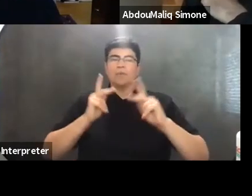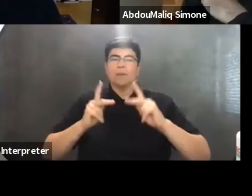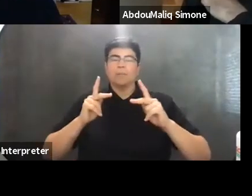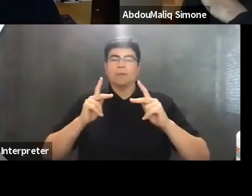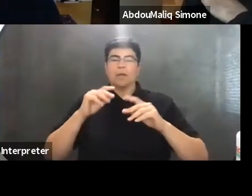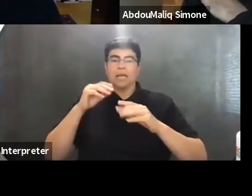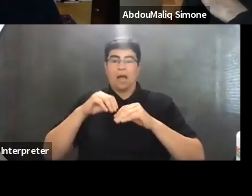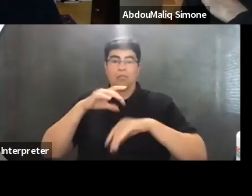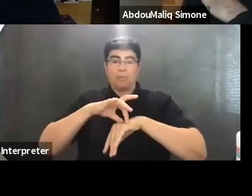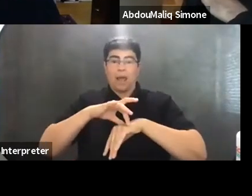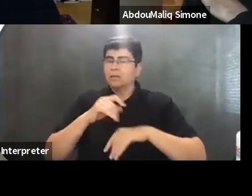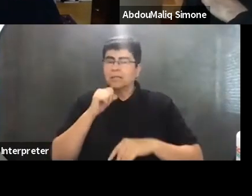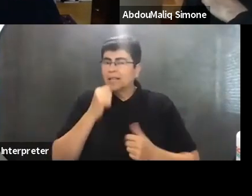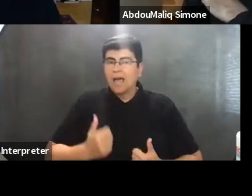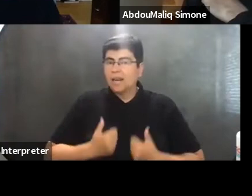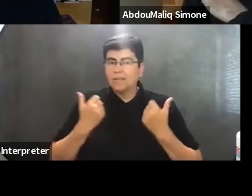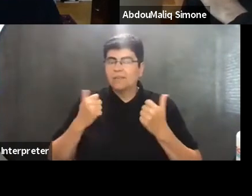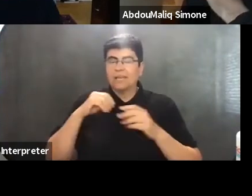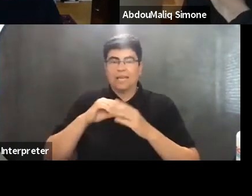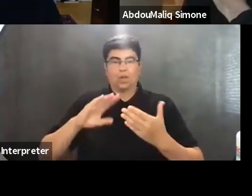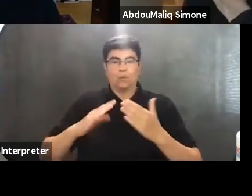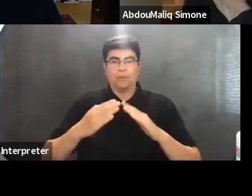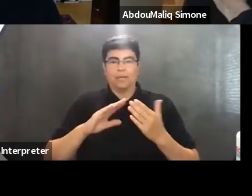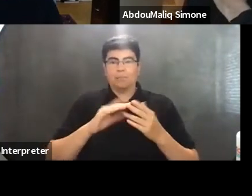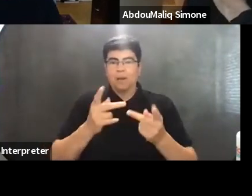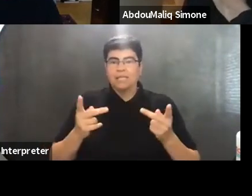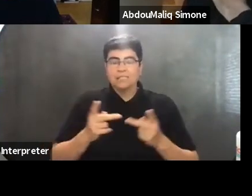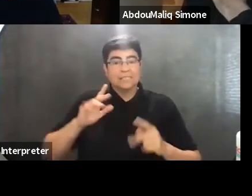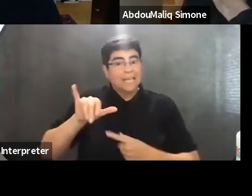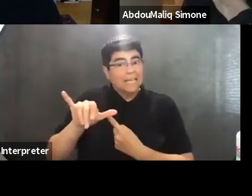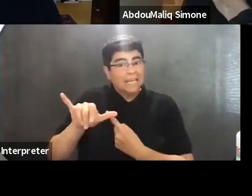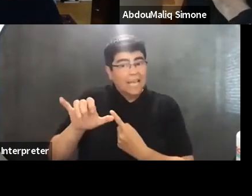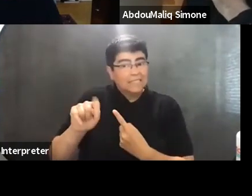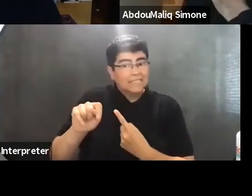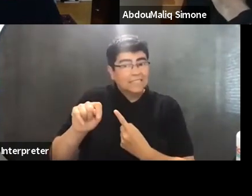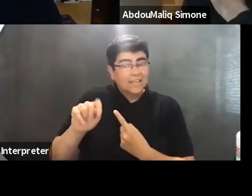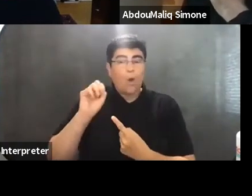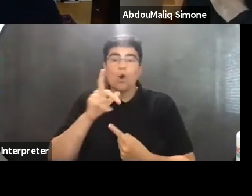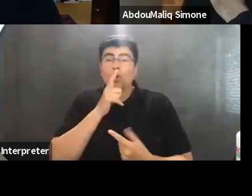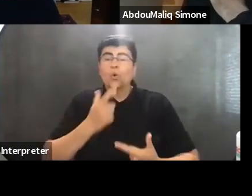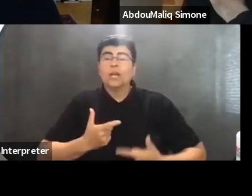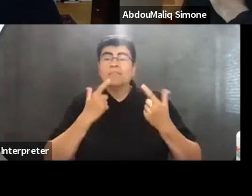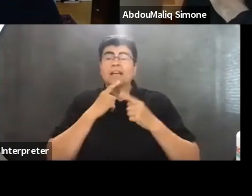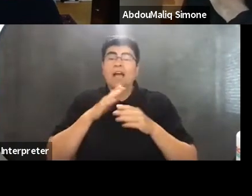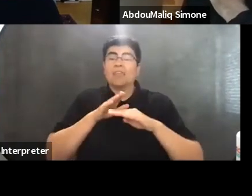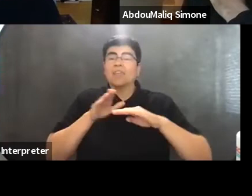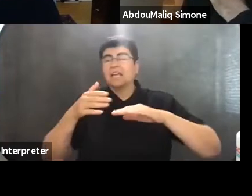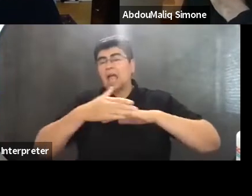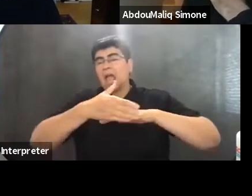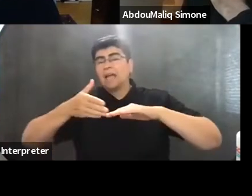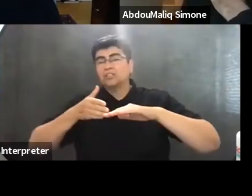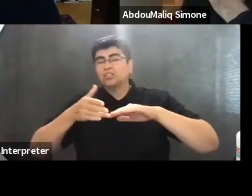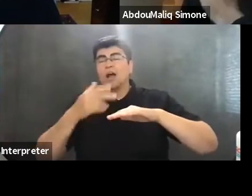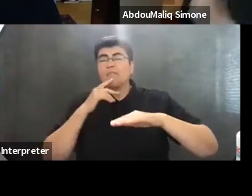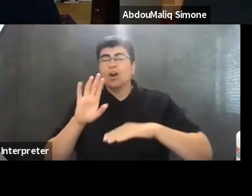who aren't living in urban places yet, or who are living at the edge of urban places that aren't